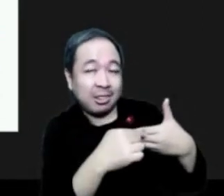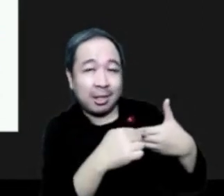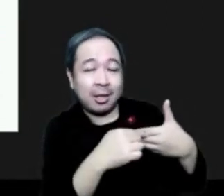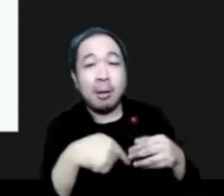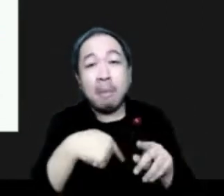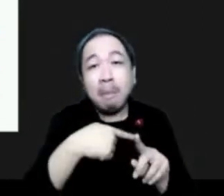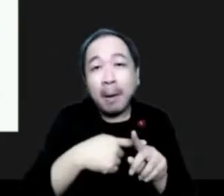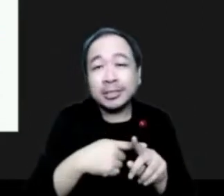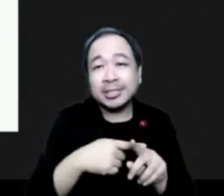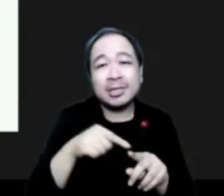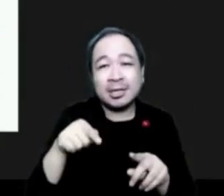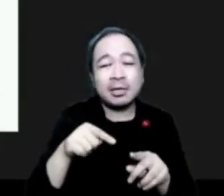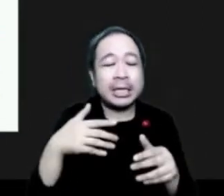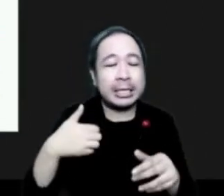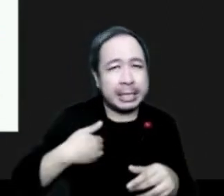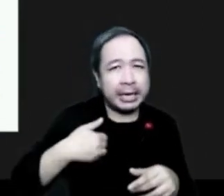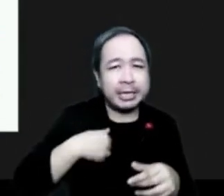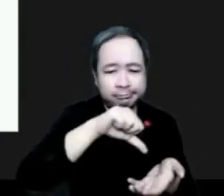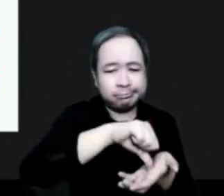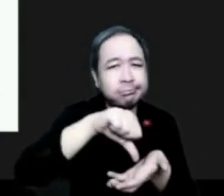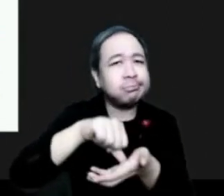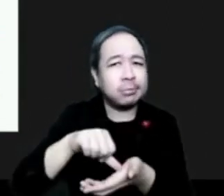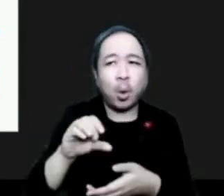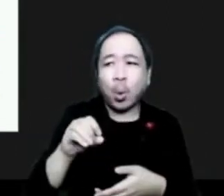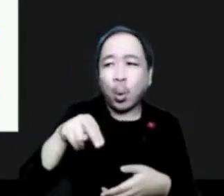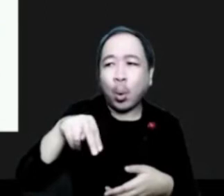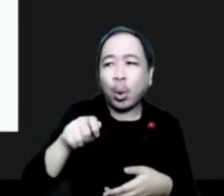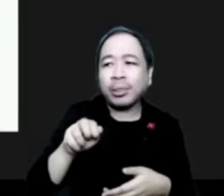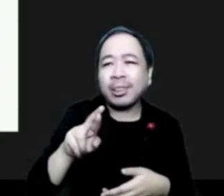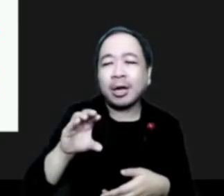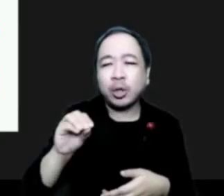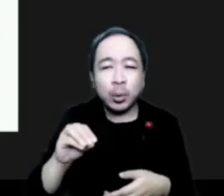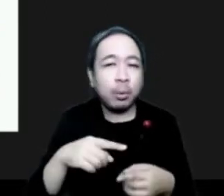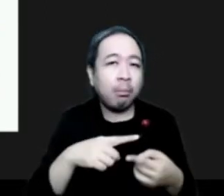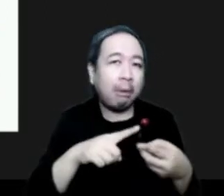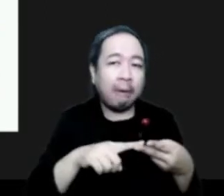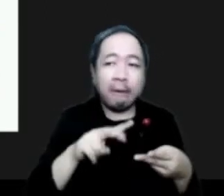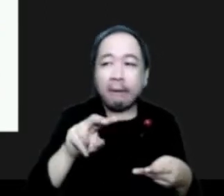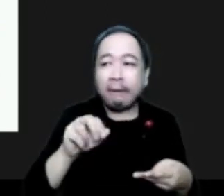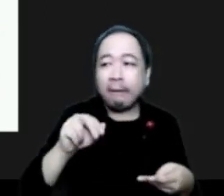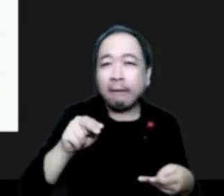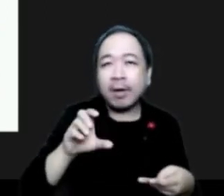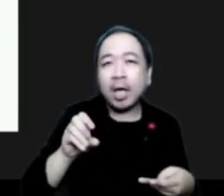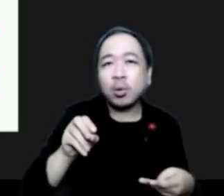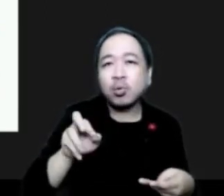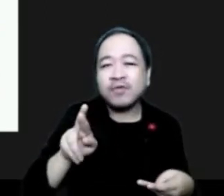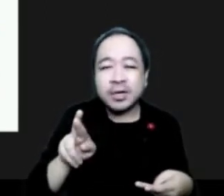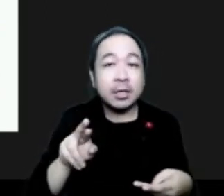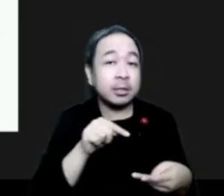But if you take a look at the continent as a whole, we can clearly see that we were almost all affected by pollution